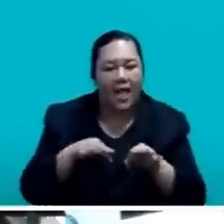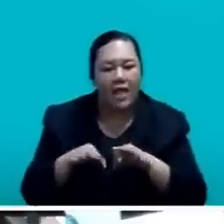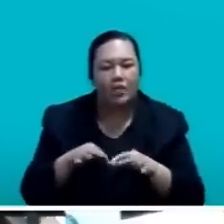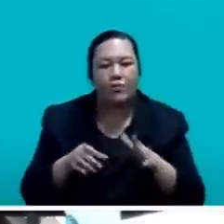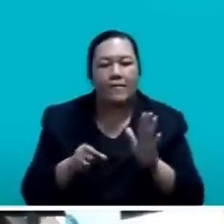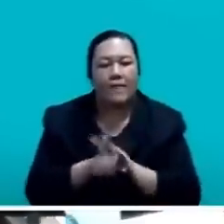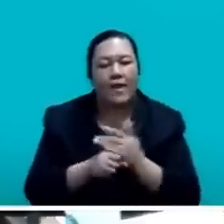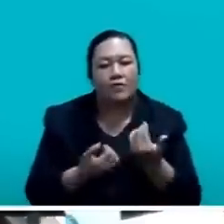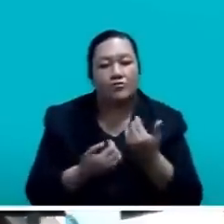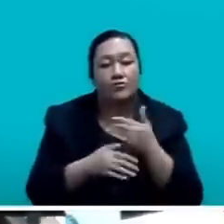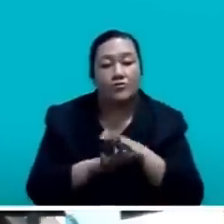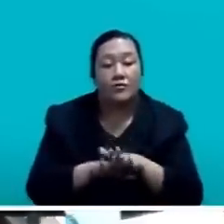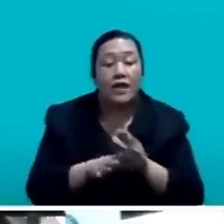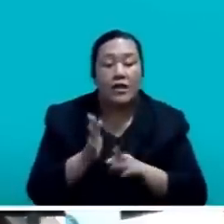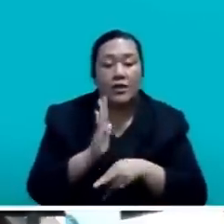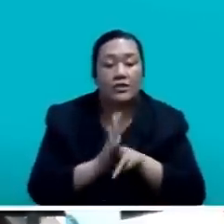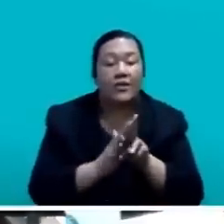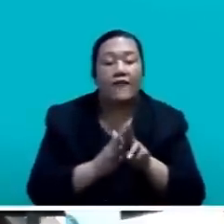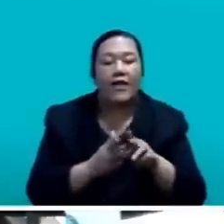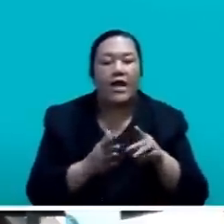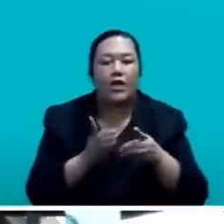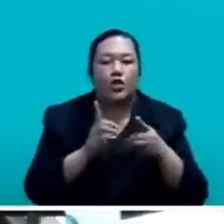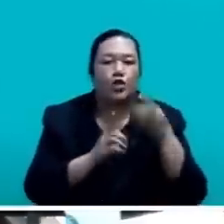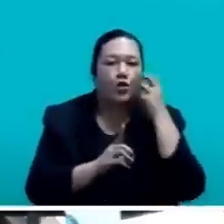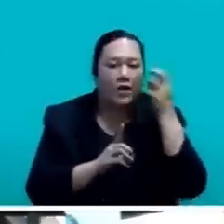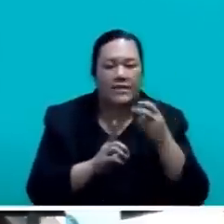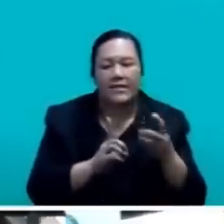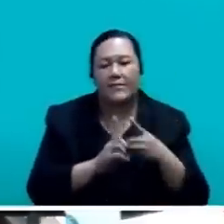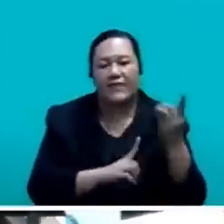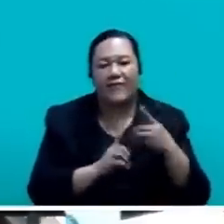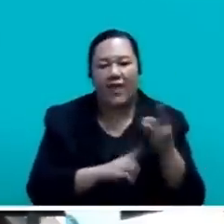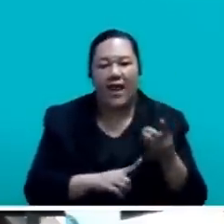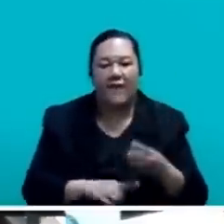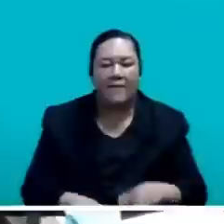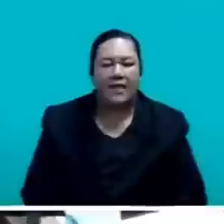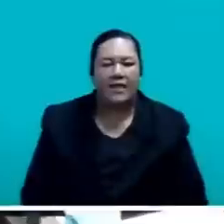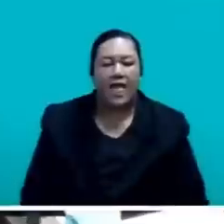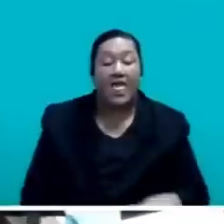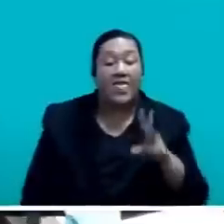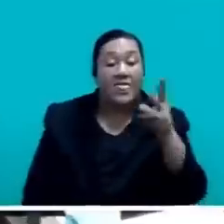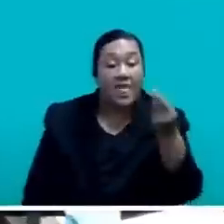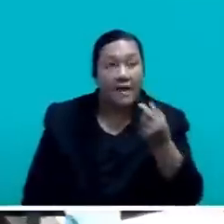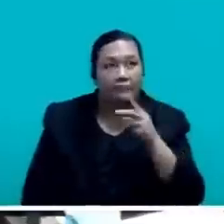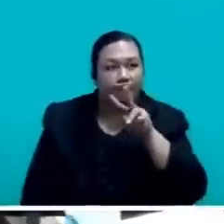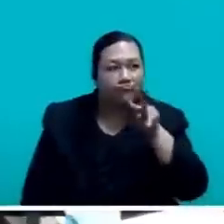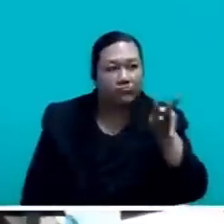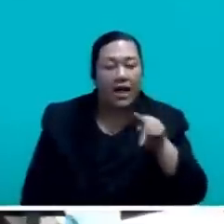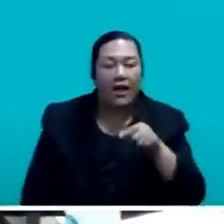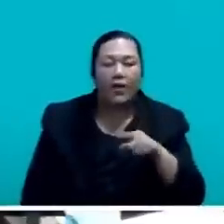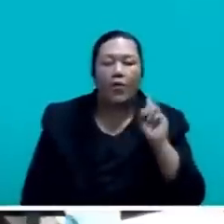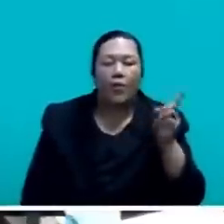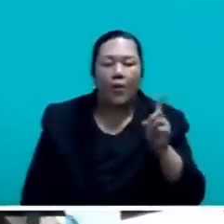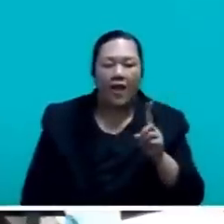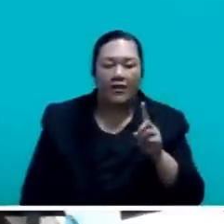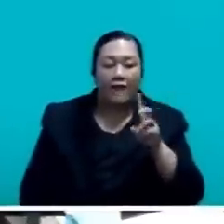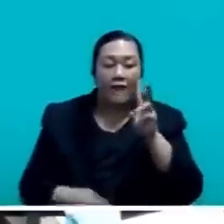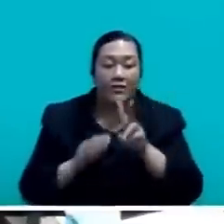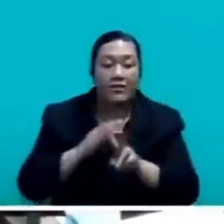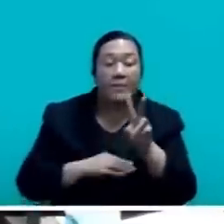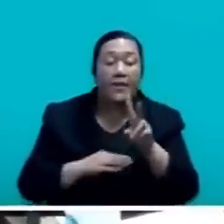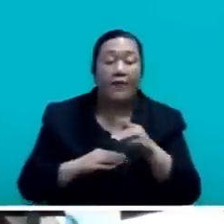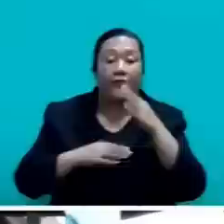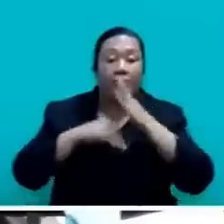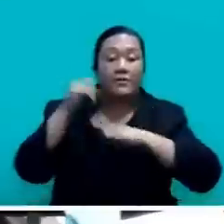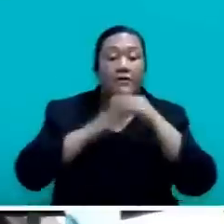resilient and sustainable tourism development. It would look in the beginning at feasibility and infrastructure to